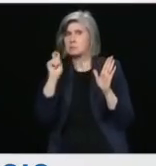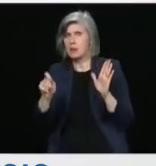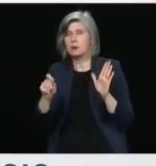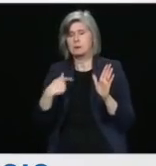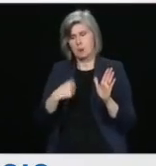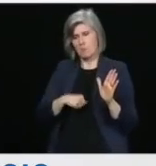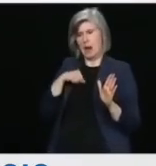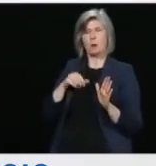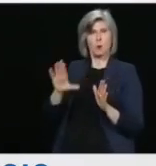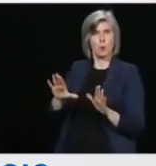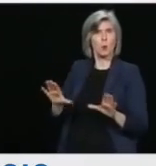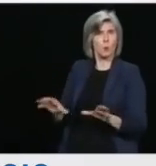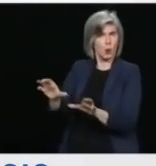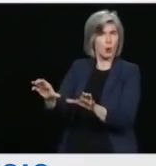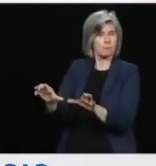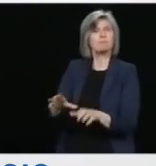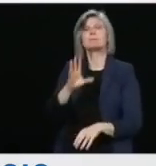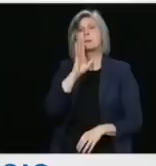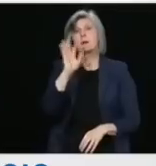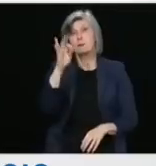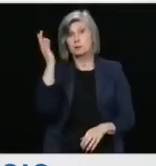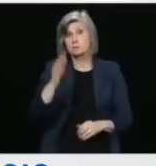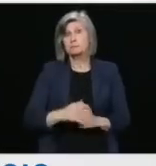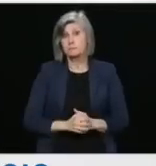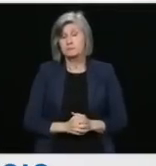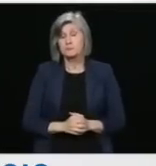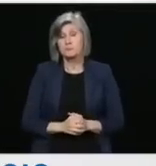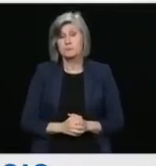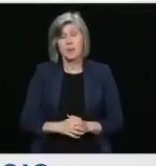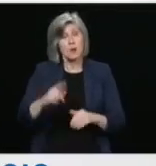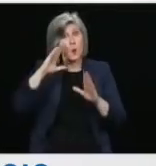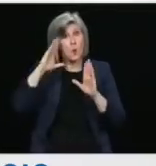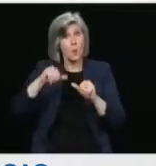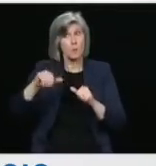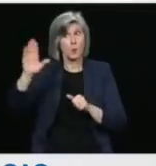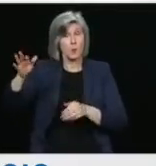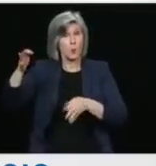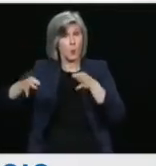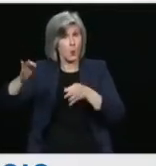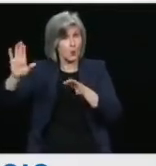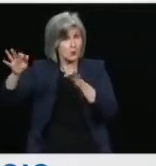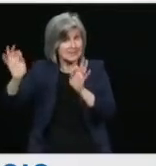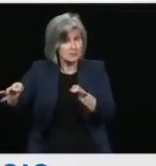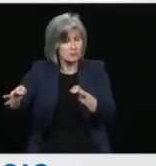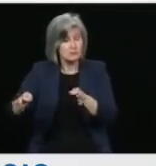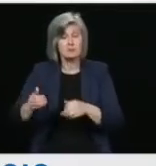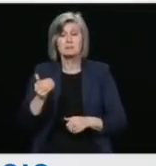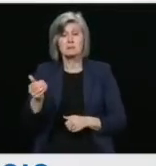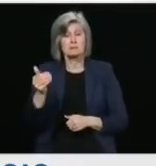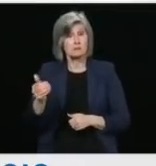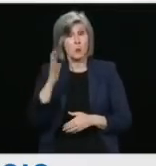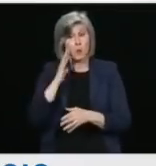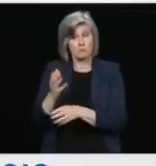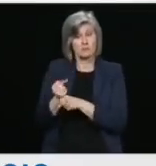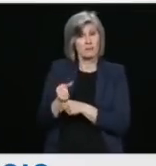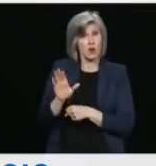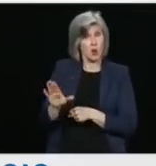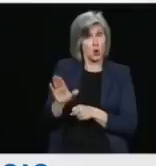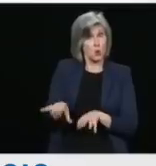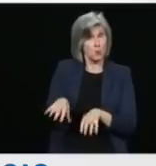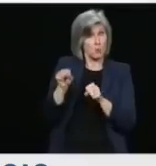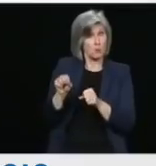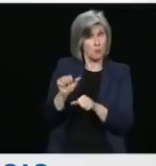I hope that this decision and the review to come will enable us to further improve our